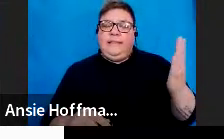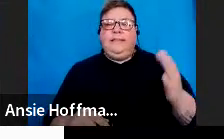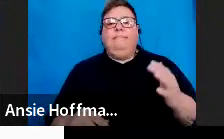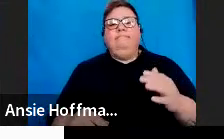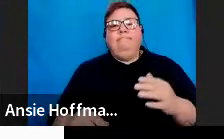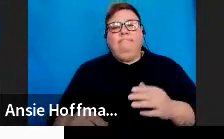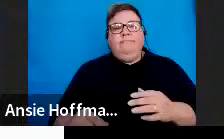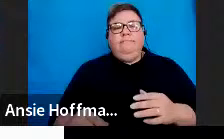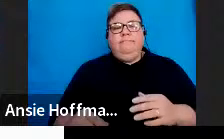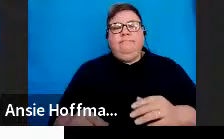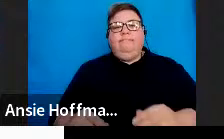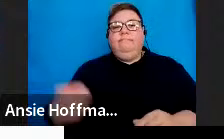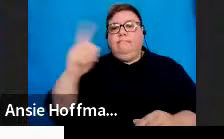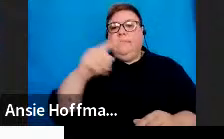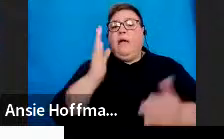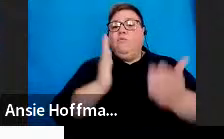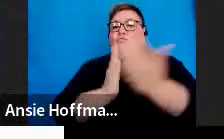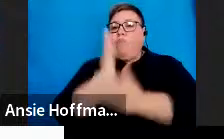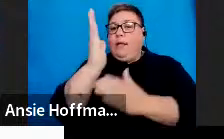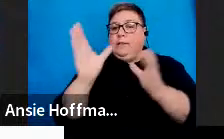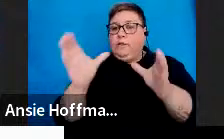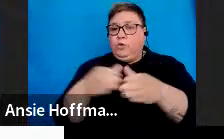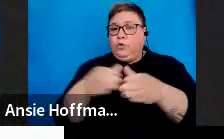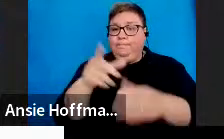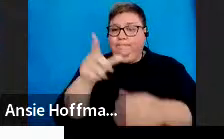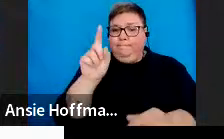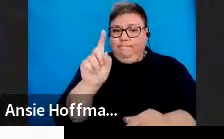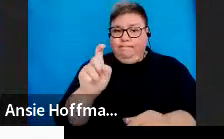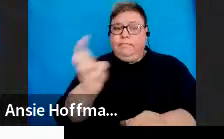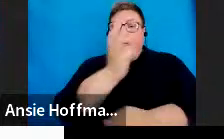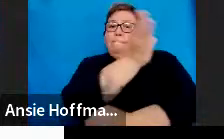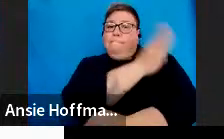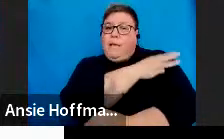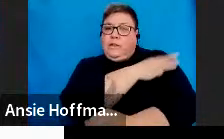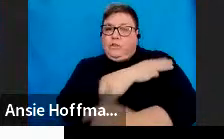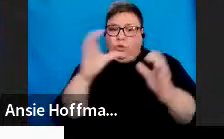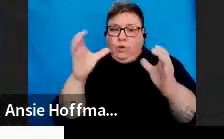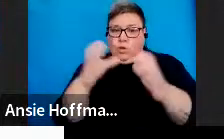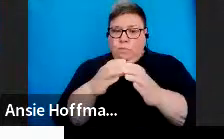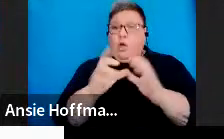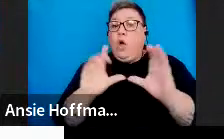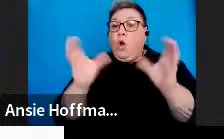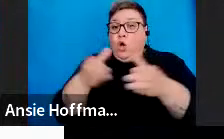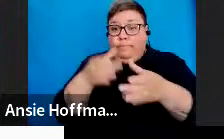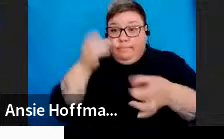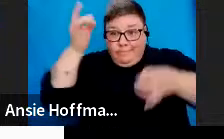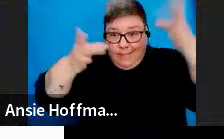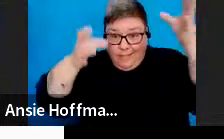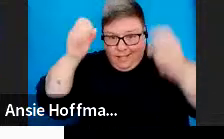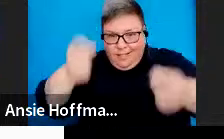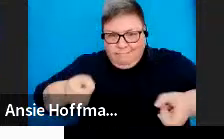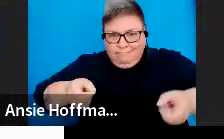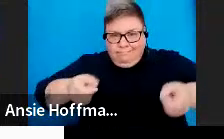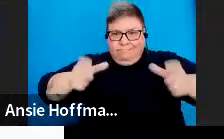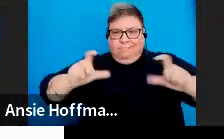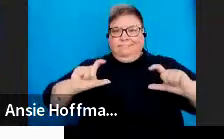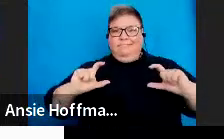click on rights groups. Then manage groups. Then the group detail screen will once again appear.